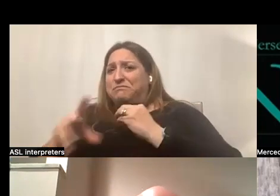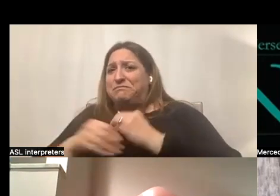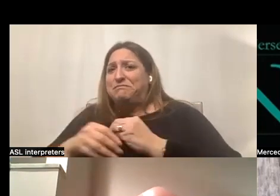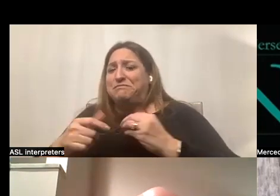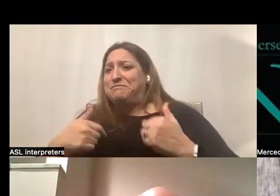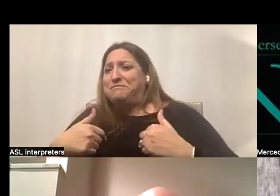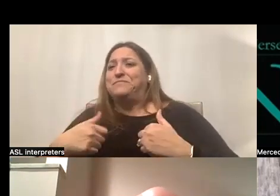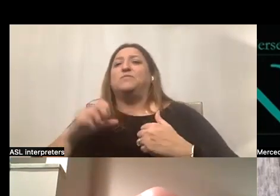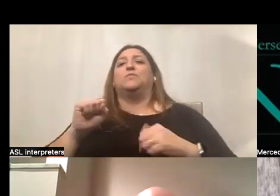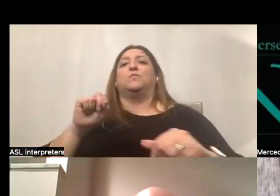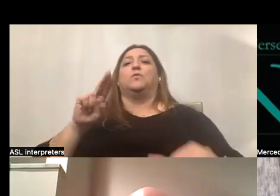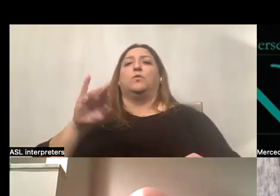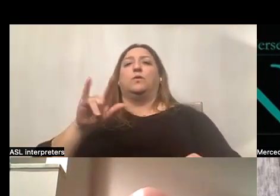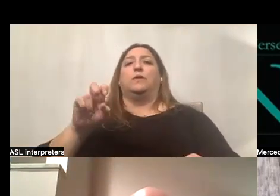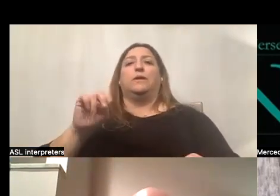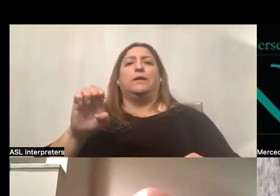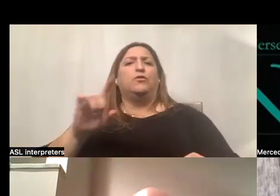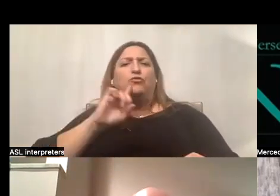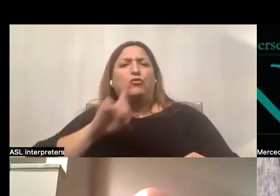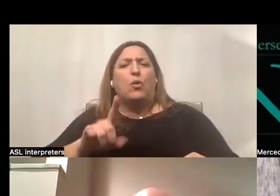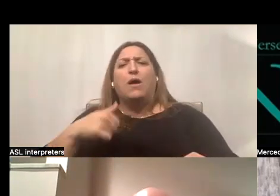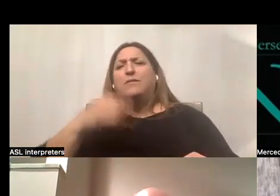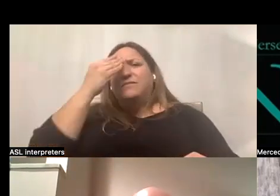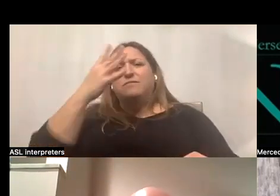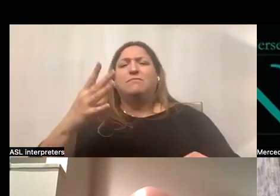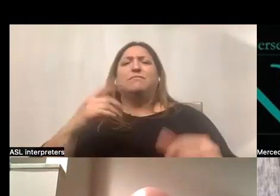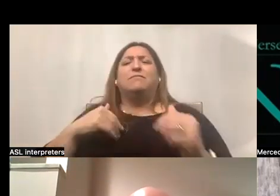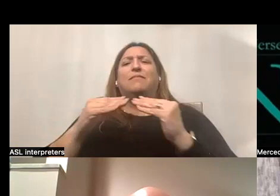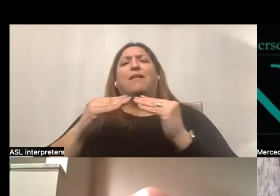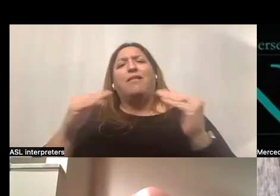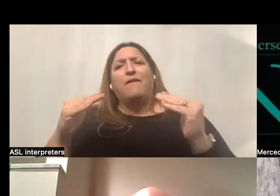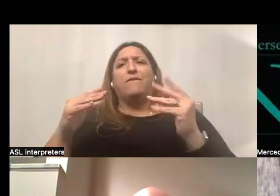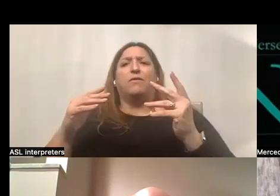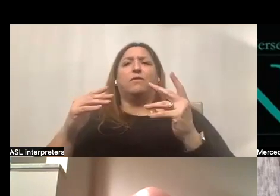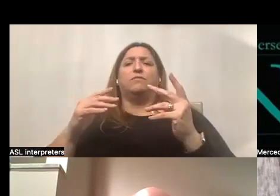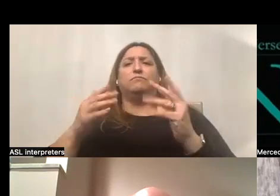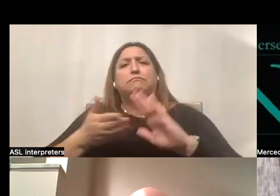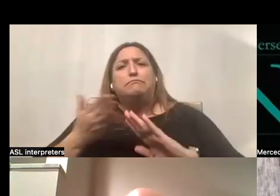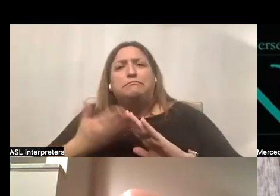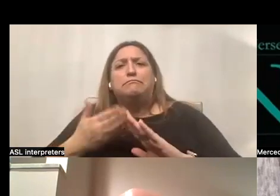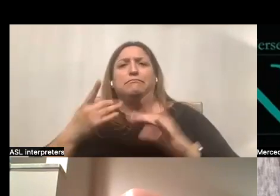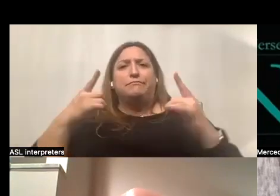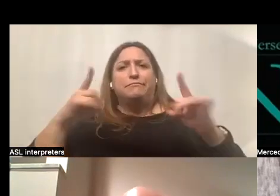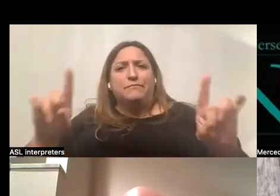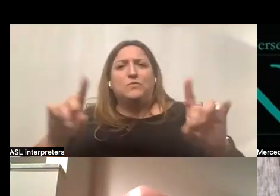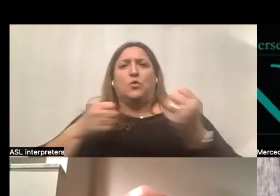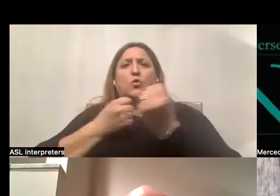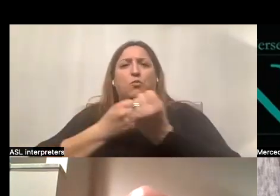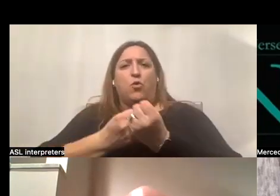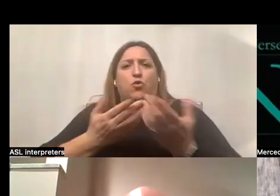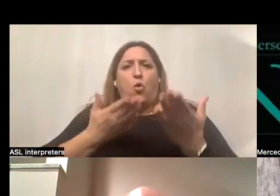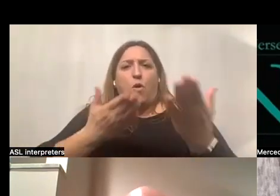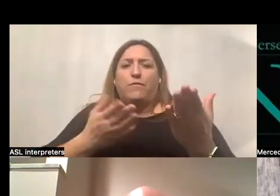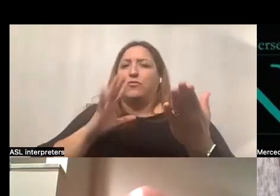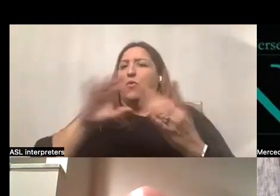Sure. I just want to say that the level of efficiency that the supports offer, and by supports we're